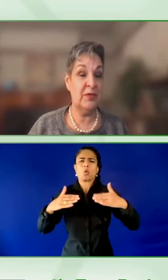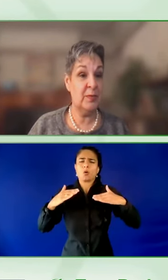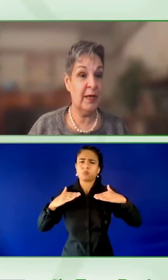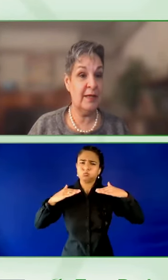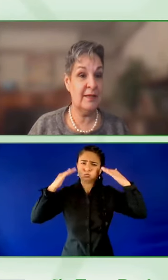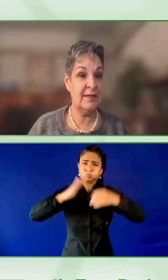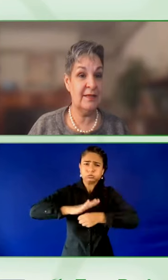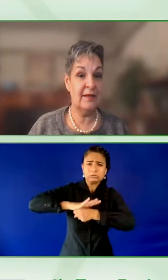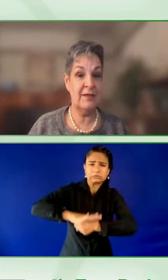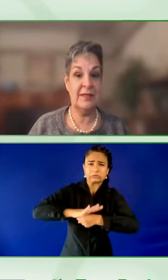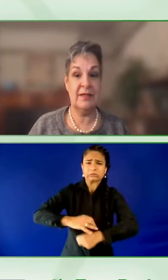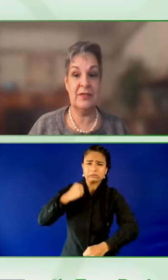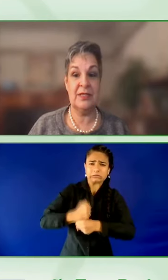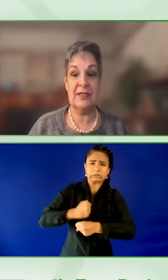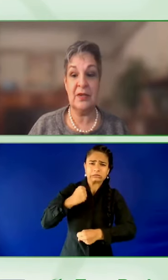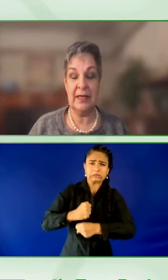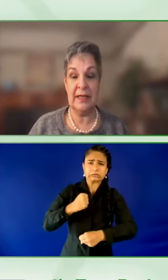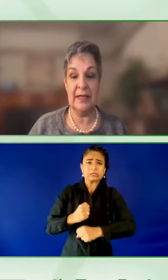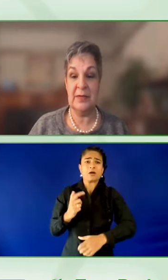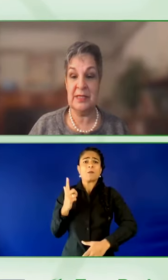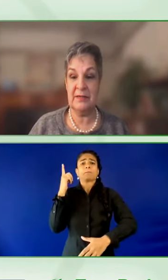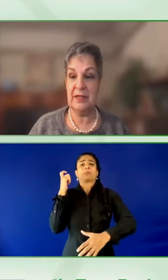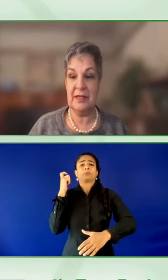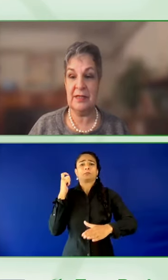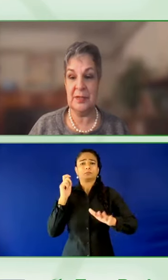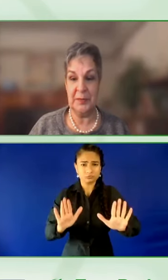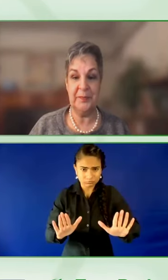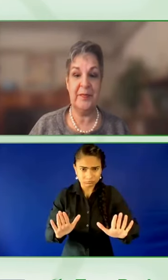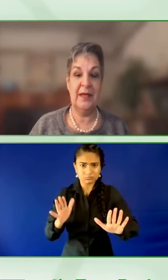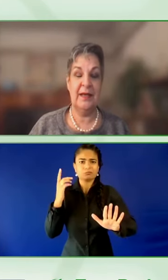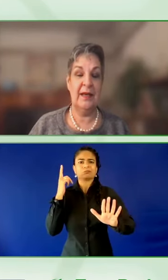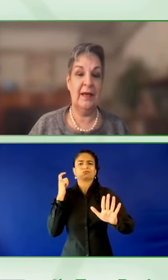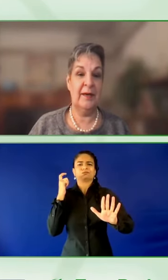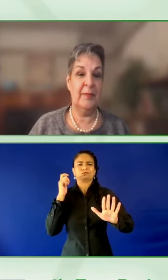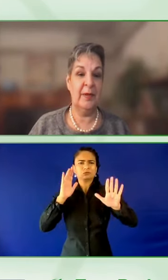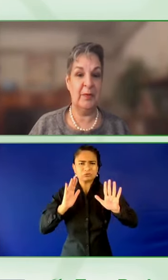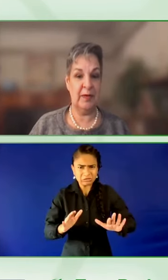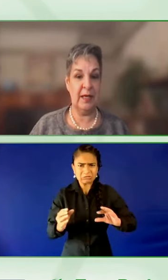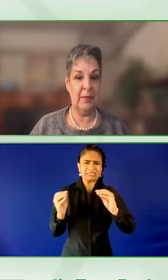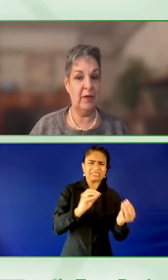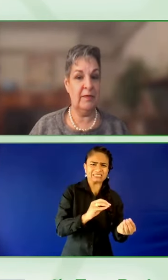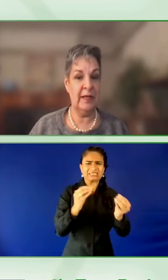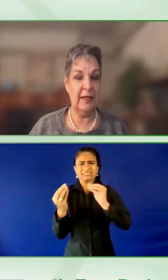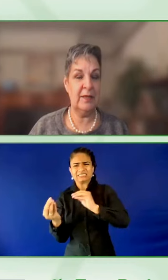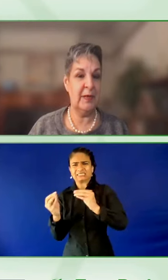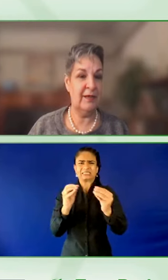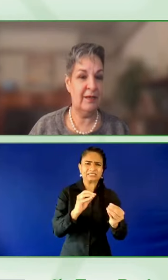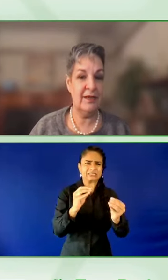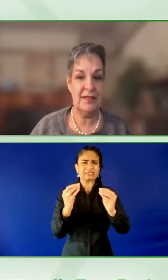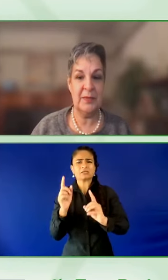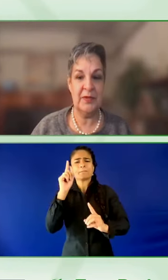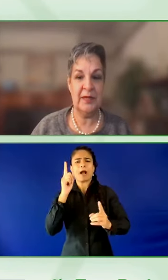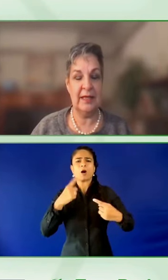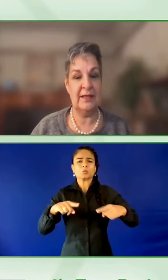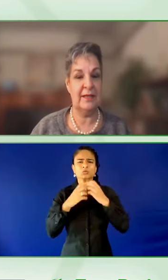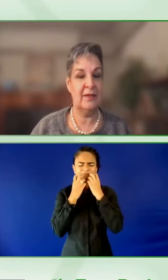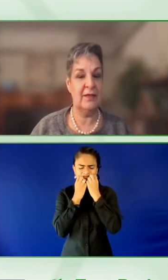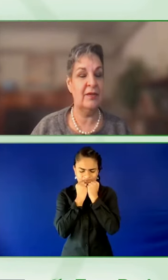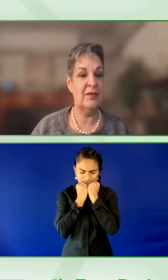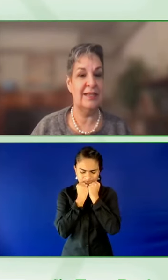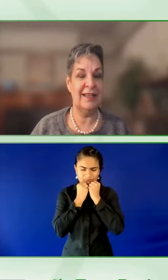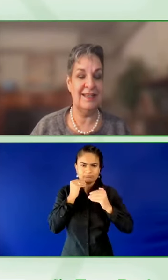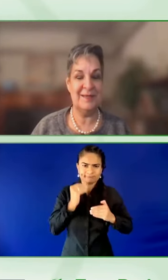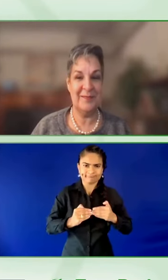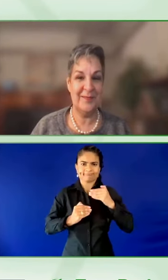bank that have mature practices, others that are just starting, and we still have a lot to do. But we'll keep evolving depending on customer and